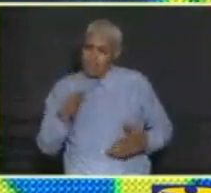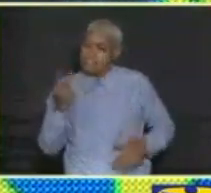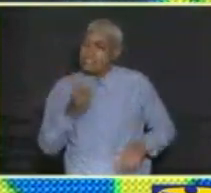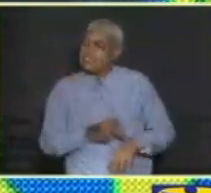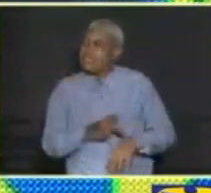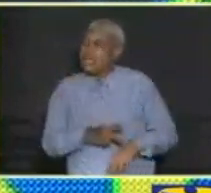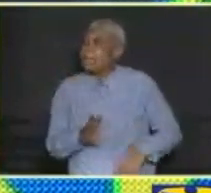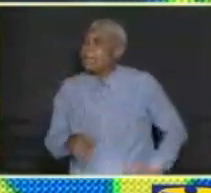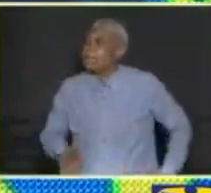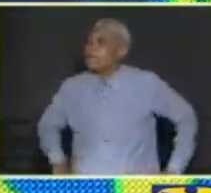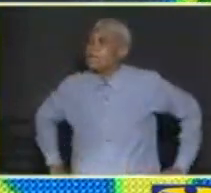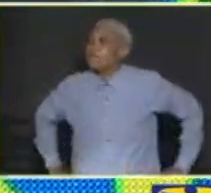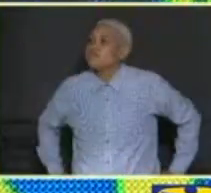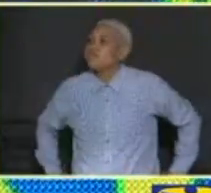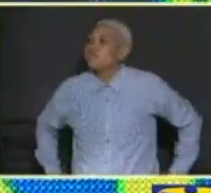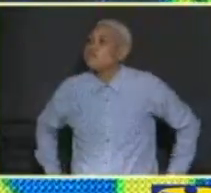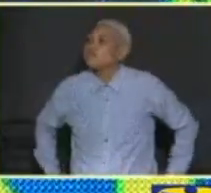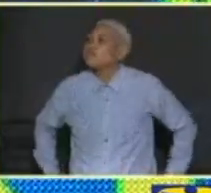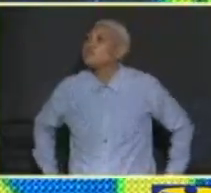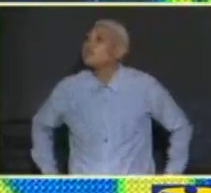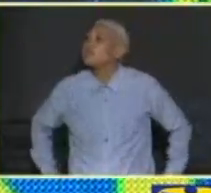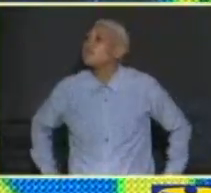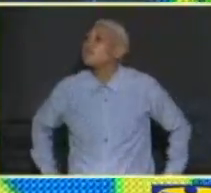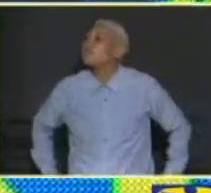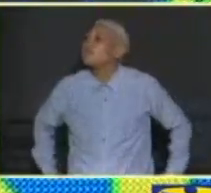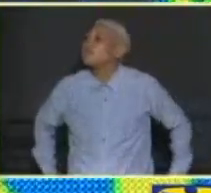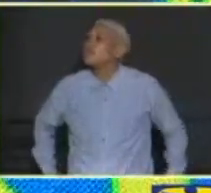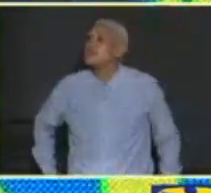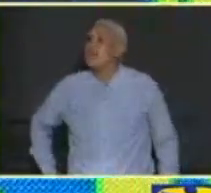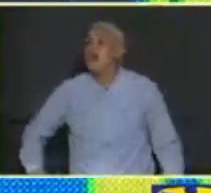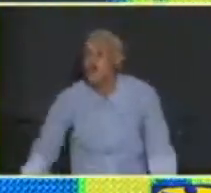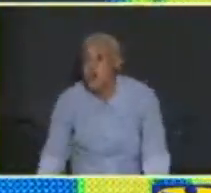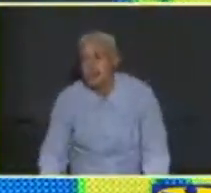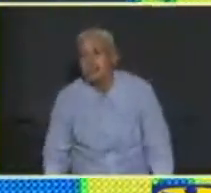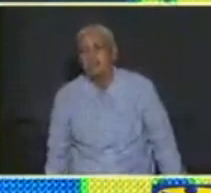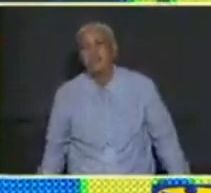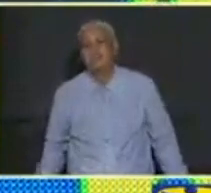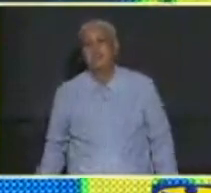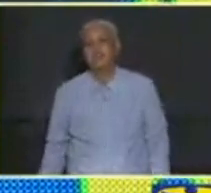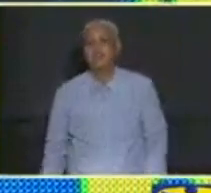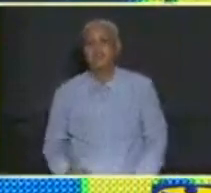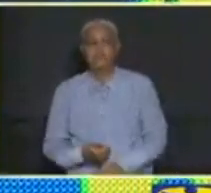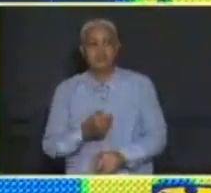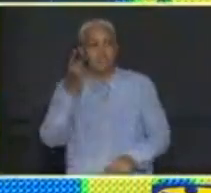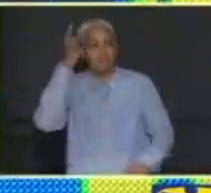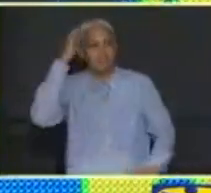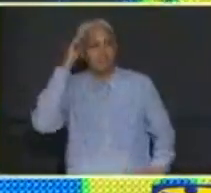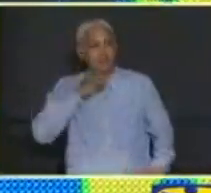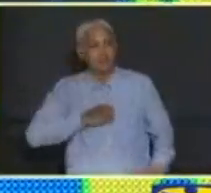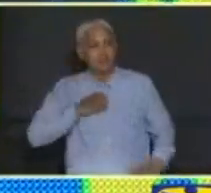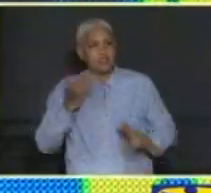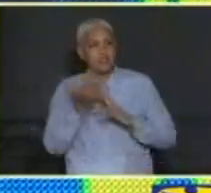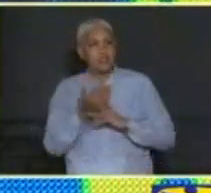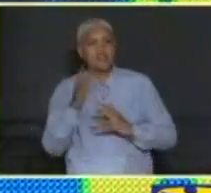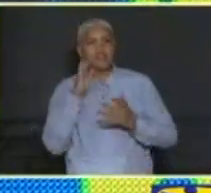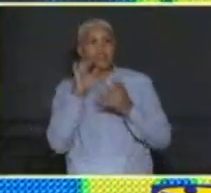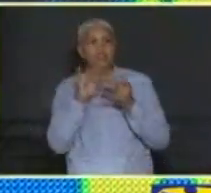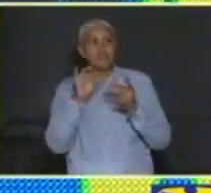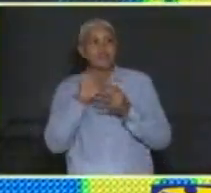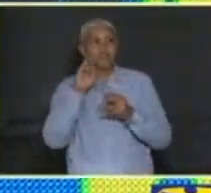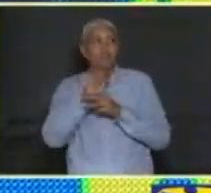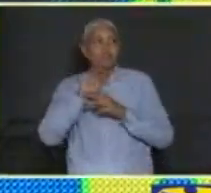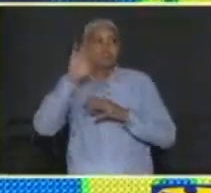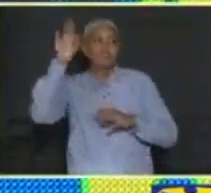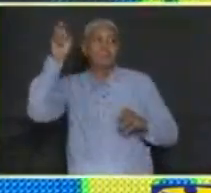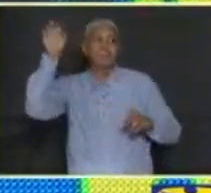it. Prime Minister, I'm sorry to intervene but while the comment was being made the Minister of Foreign Affairs was